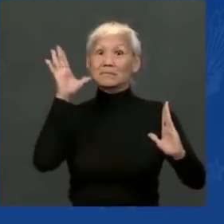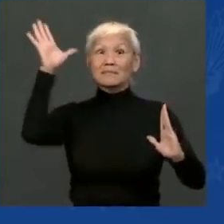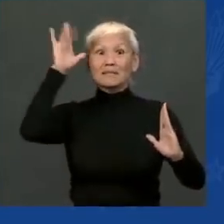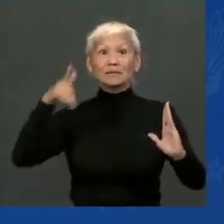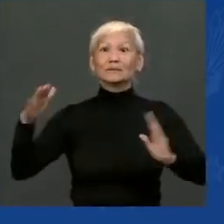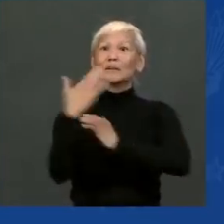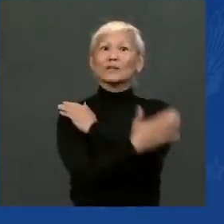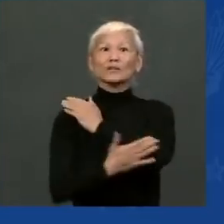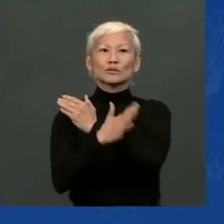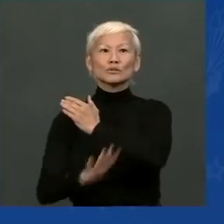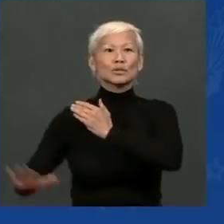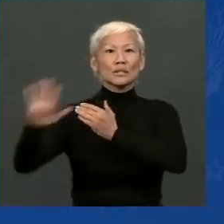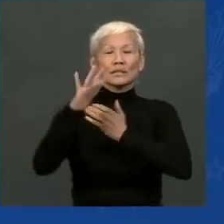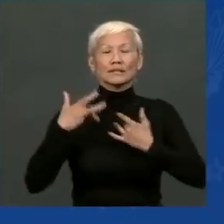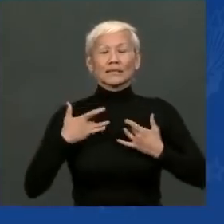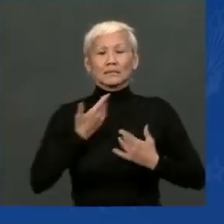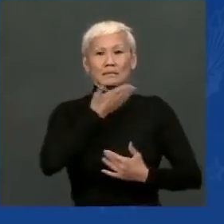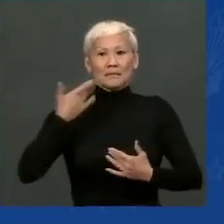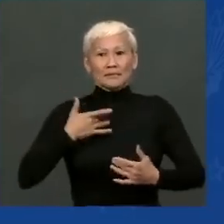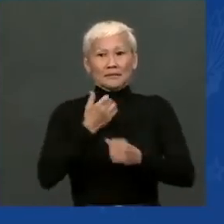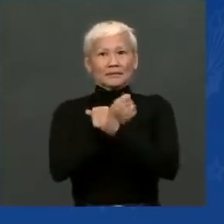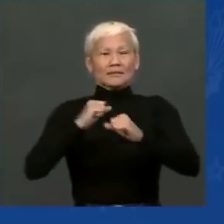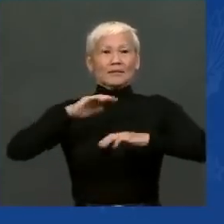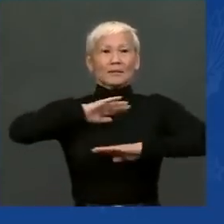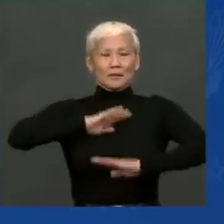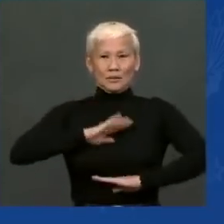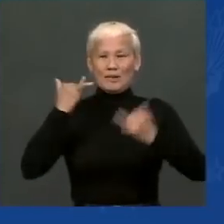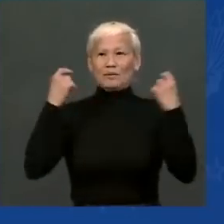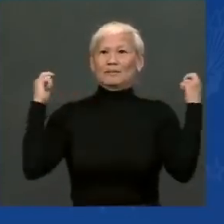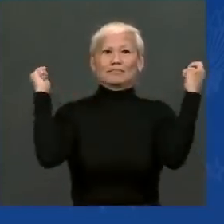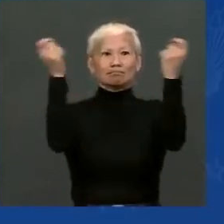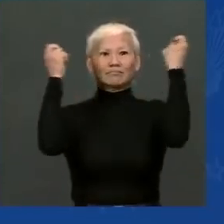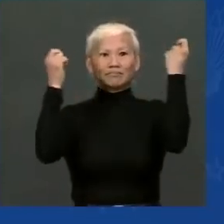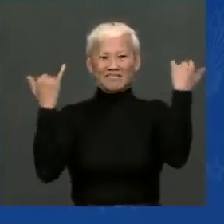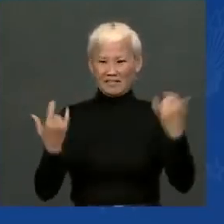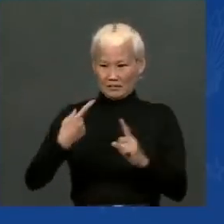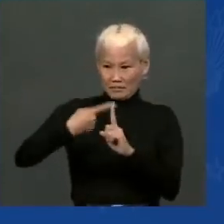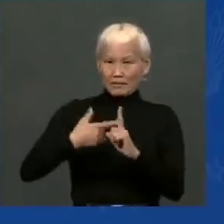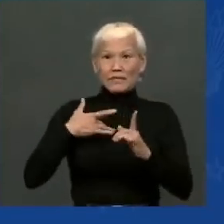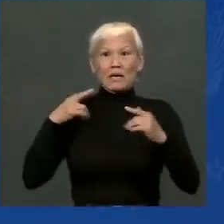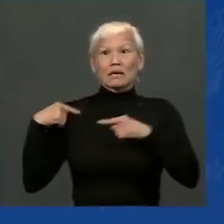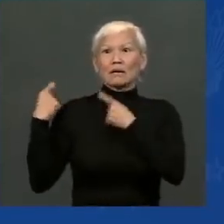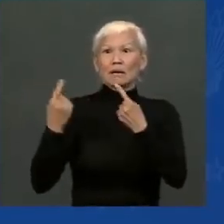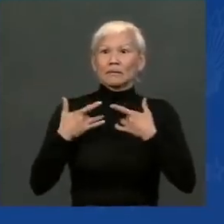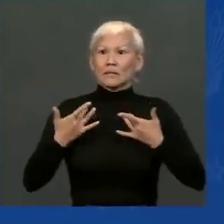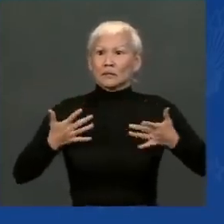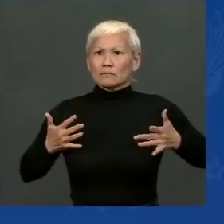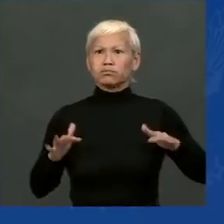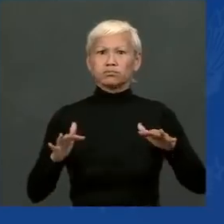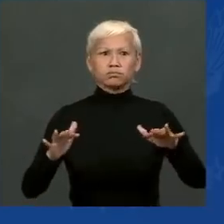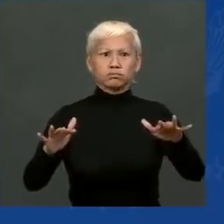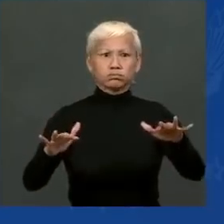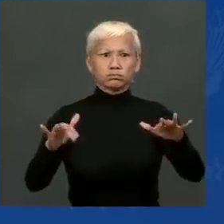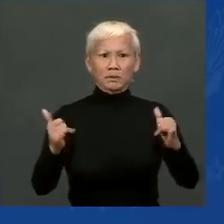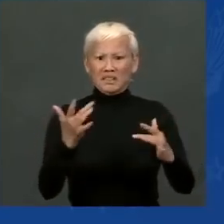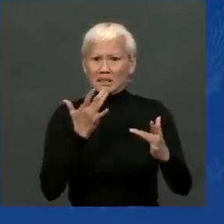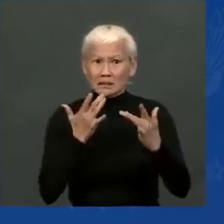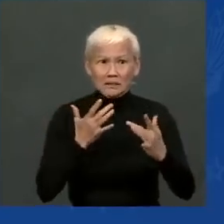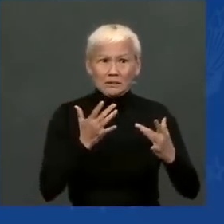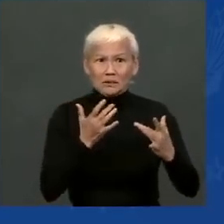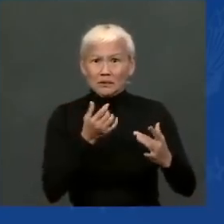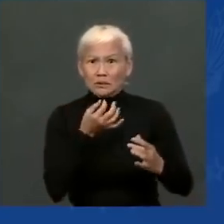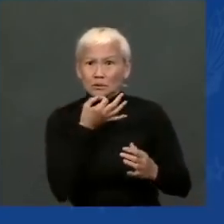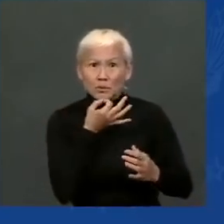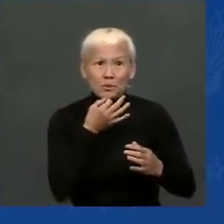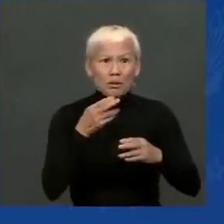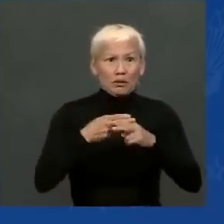relief and celebration. After almost 18 months of anxious worrying, every time the children or your child had a sniffle or